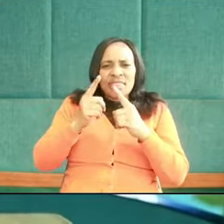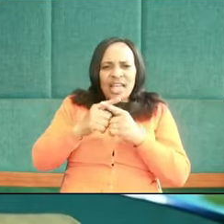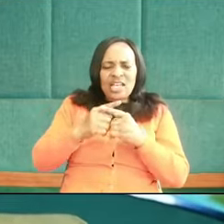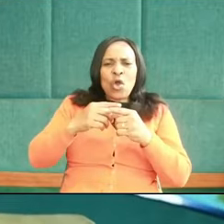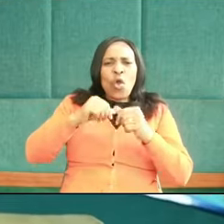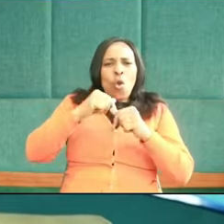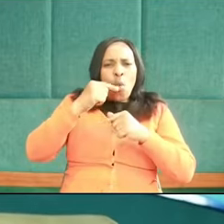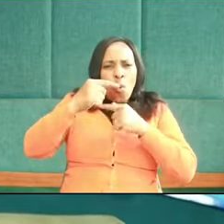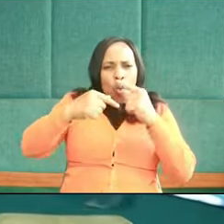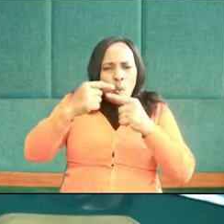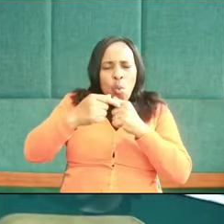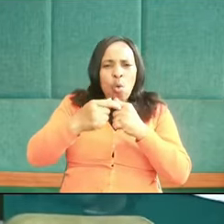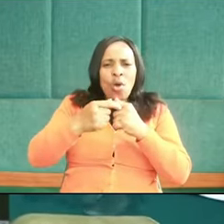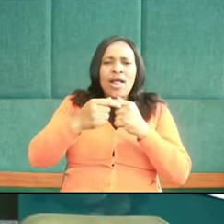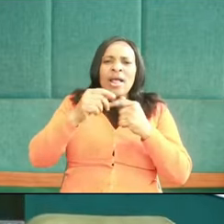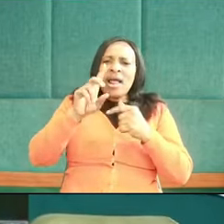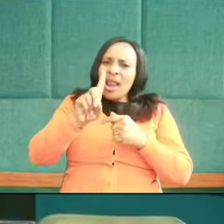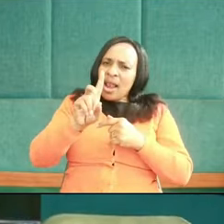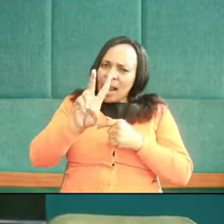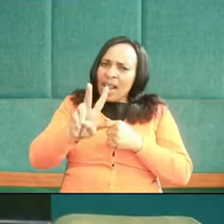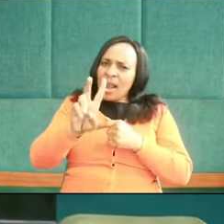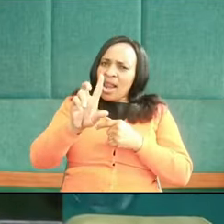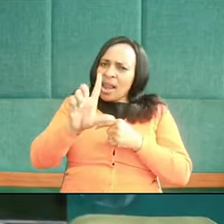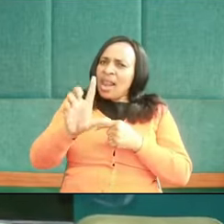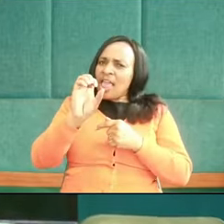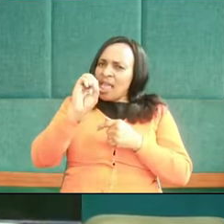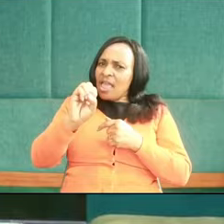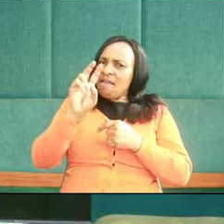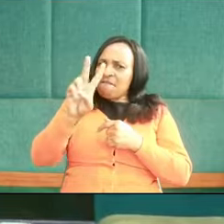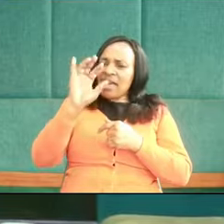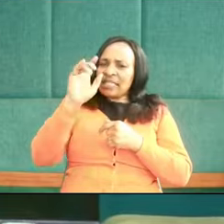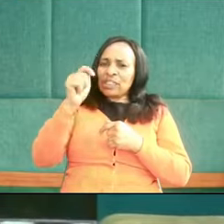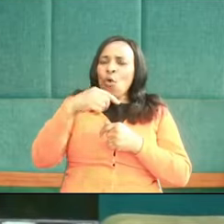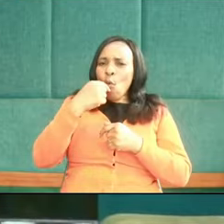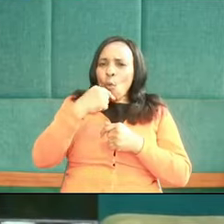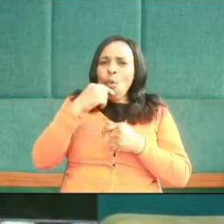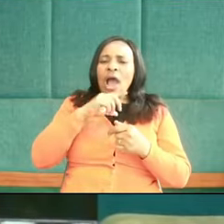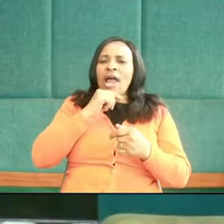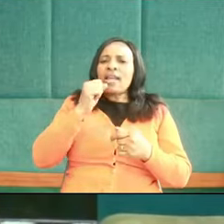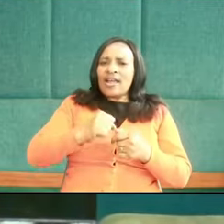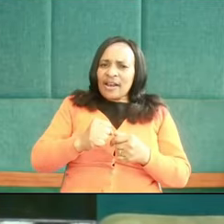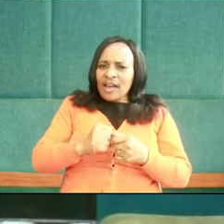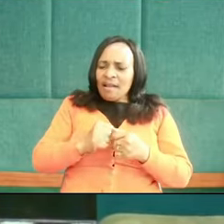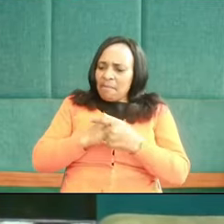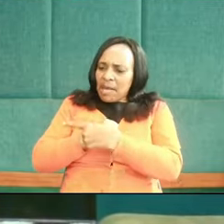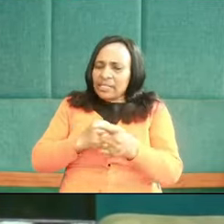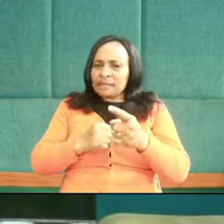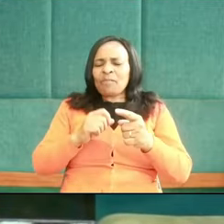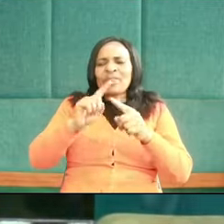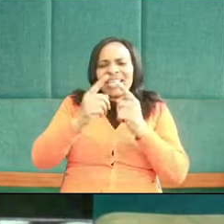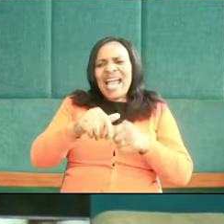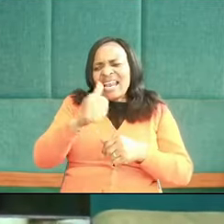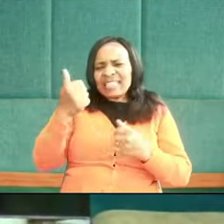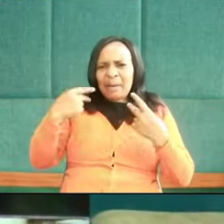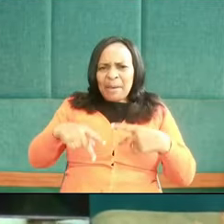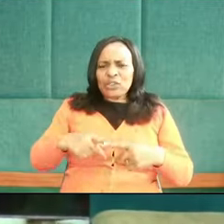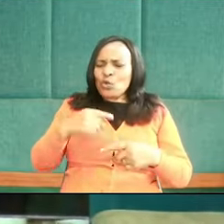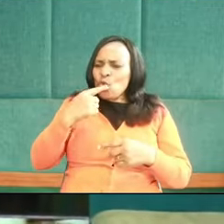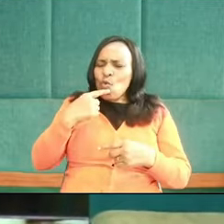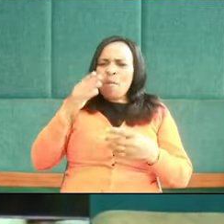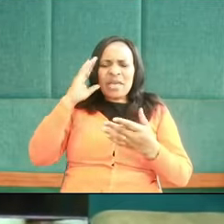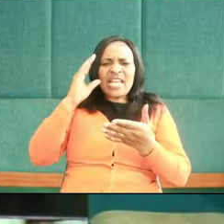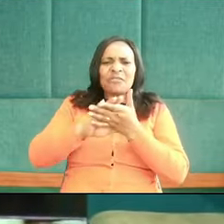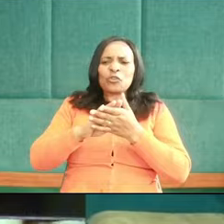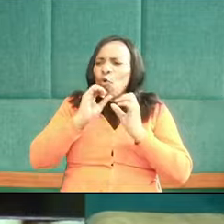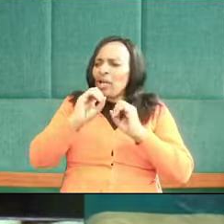unquote an unbeliever, a Samaritan who was not believed to be a proper Jew, who was not believed to be okay